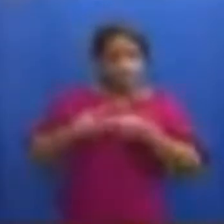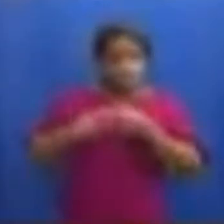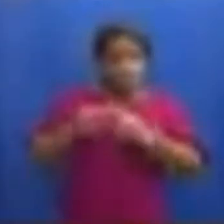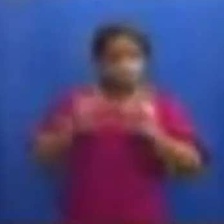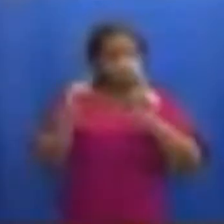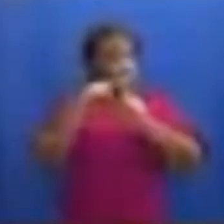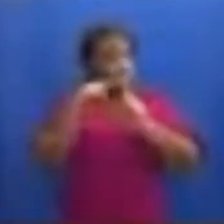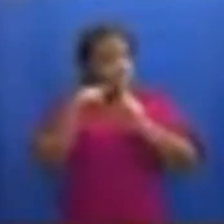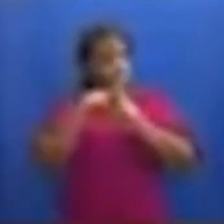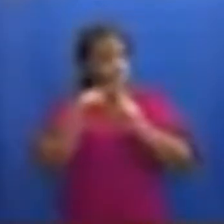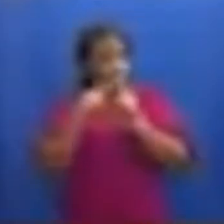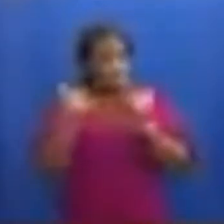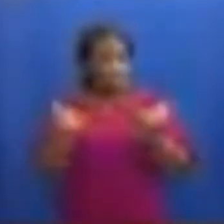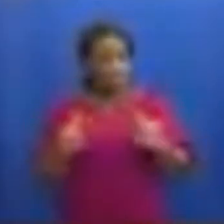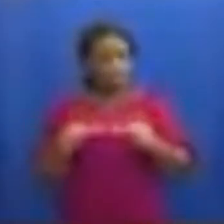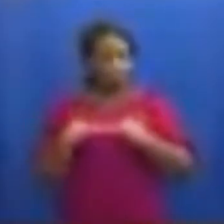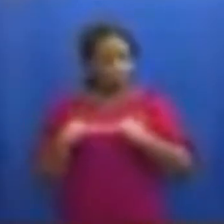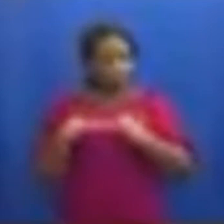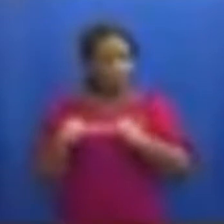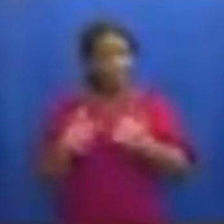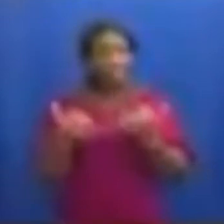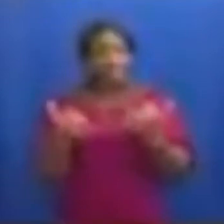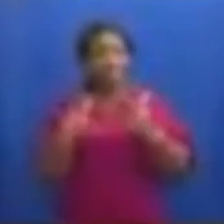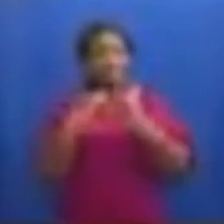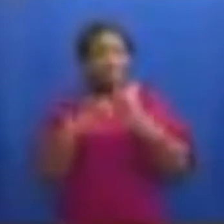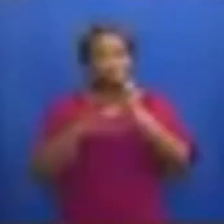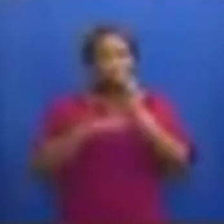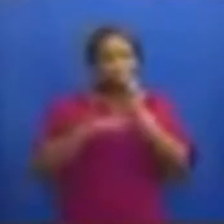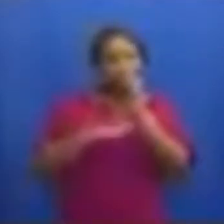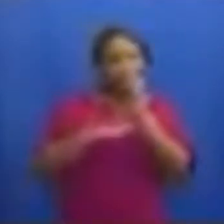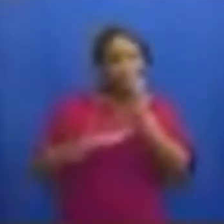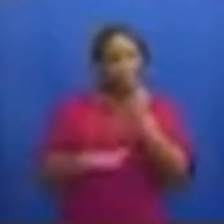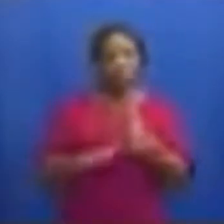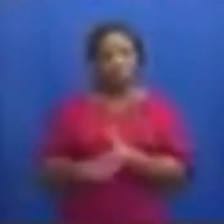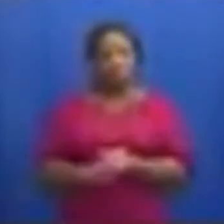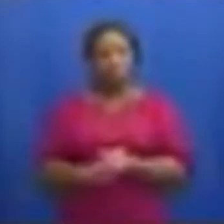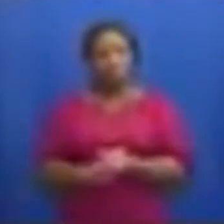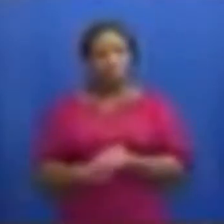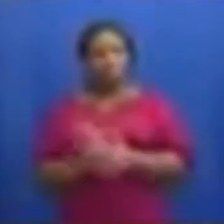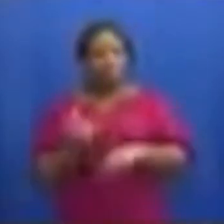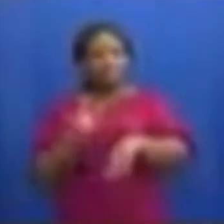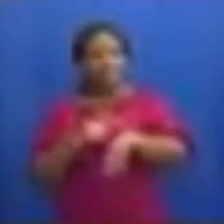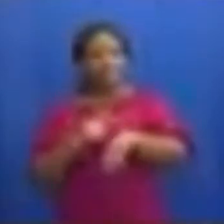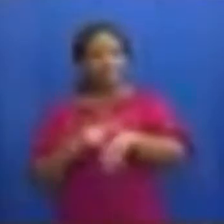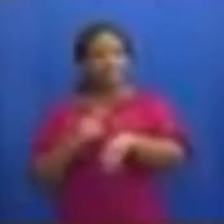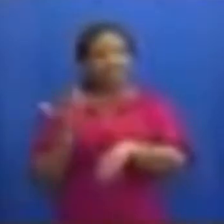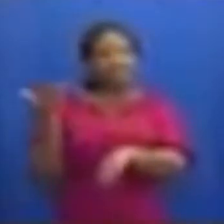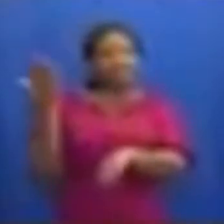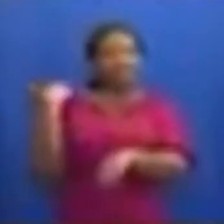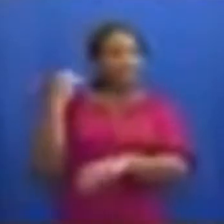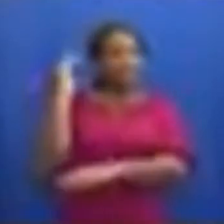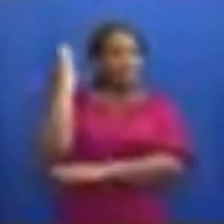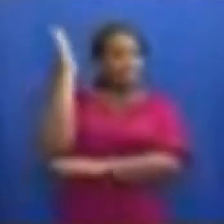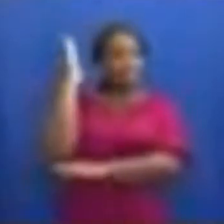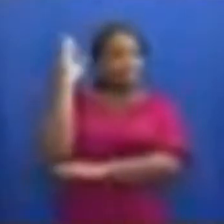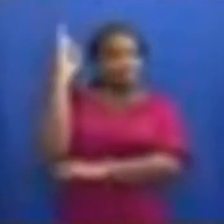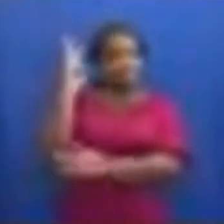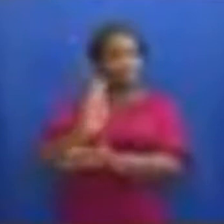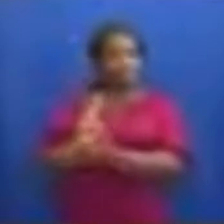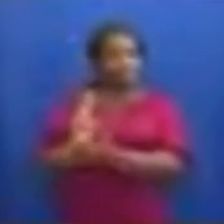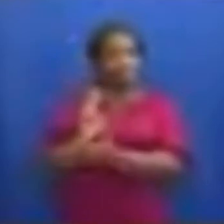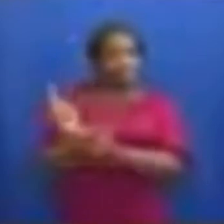cases continues to be on the decline. At the time of my last address, two weeks ago,